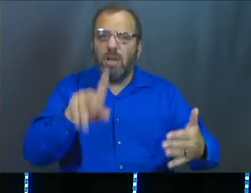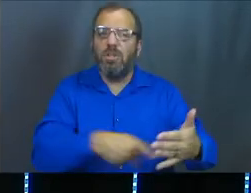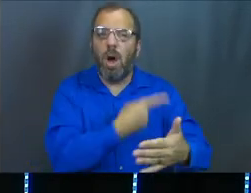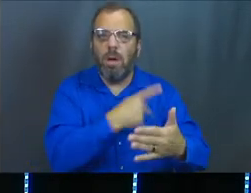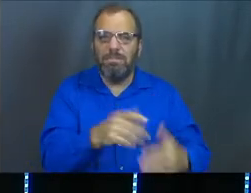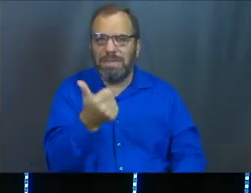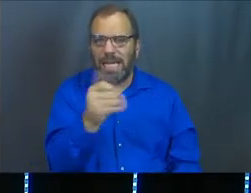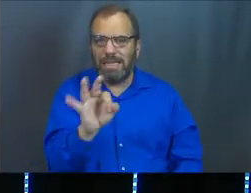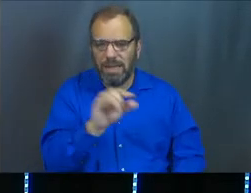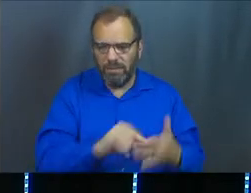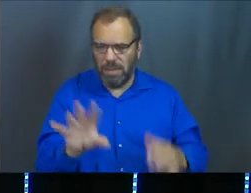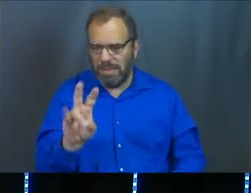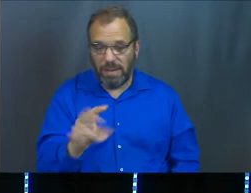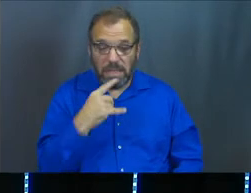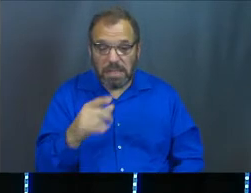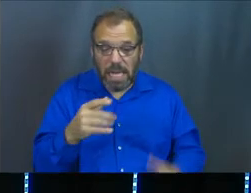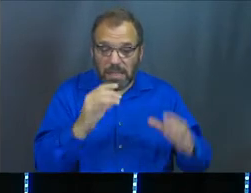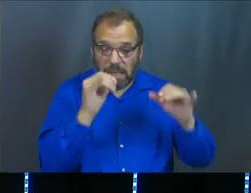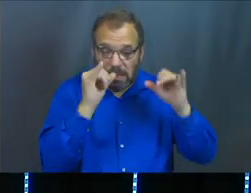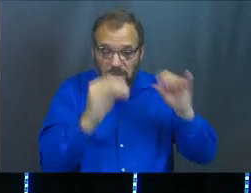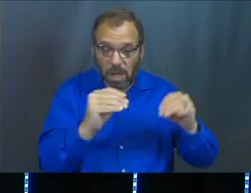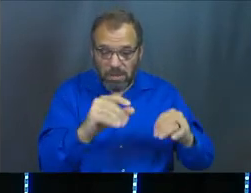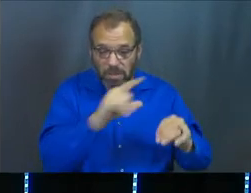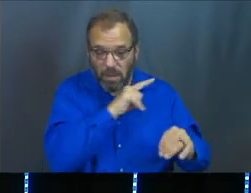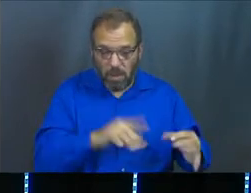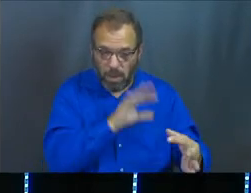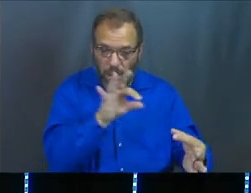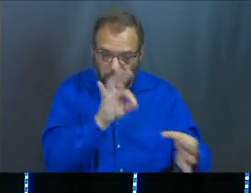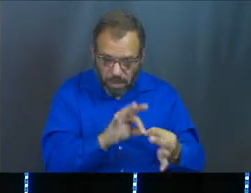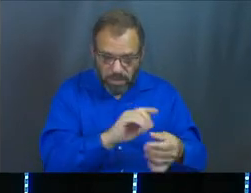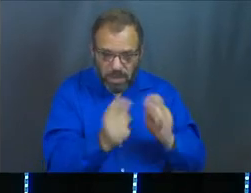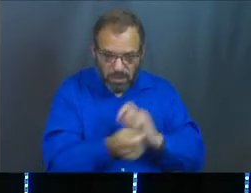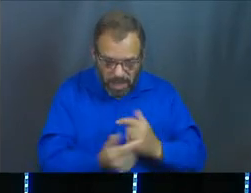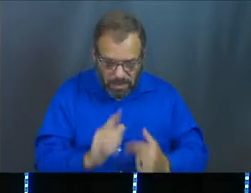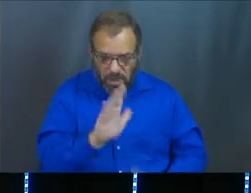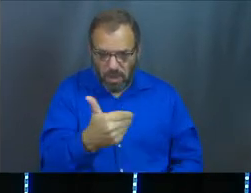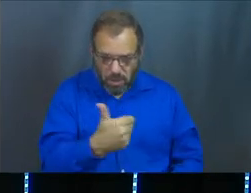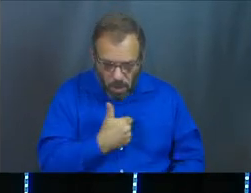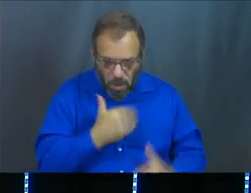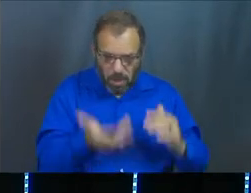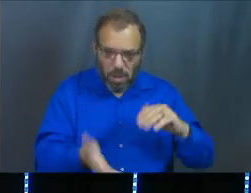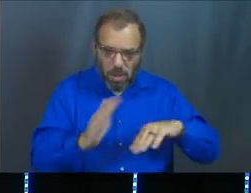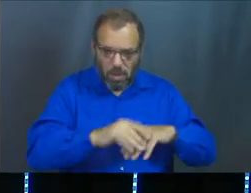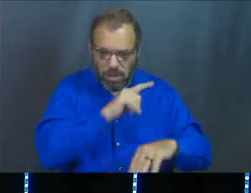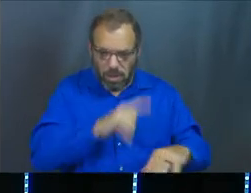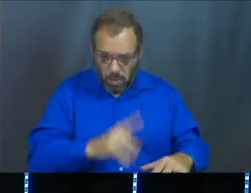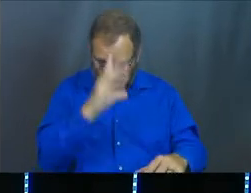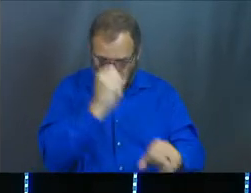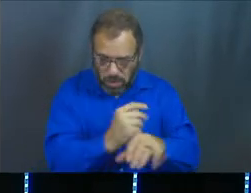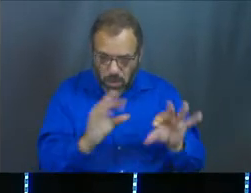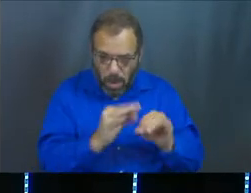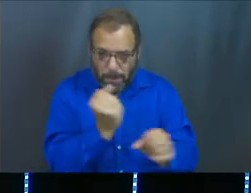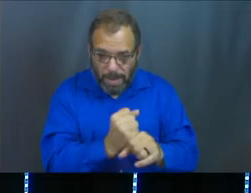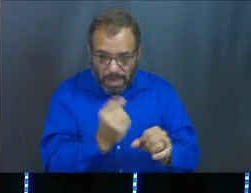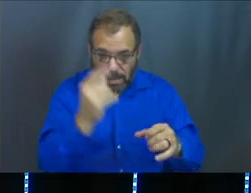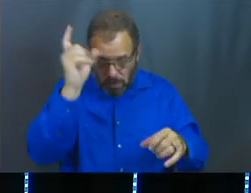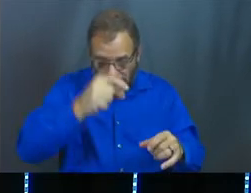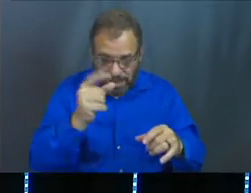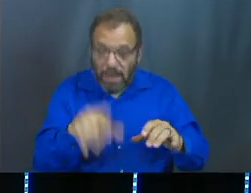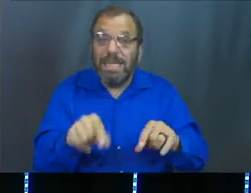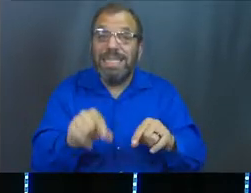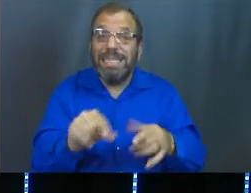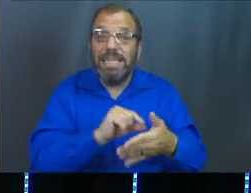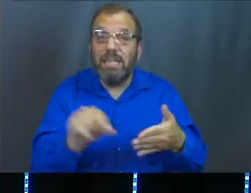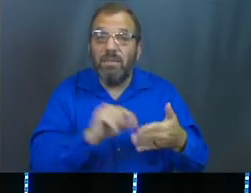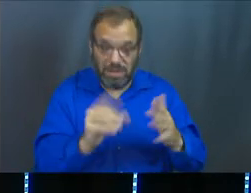verse 7. It says, The instructions of the Lord are perfect, reviving the soul. The decrees of the Lord are trustworthy, making wise, the simple. This